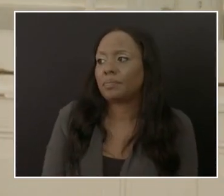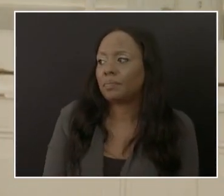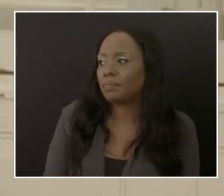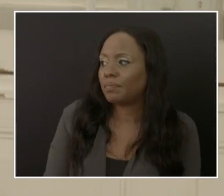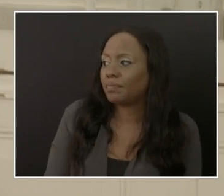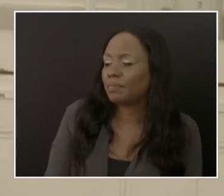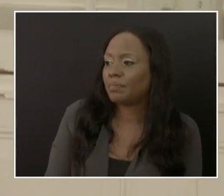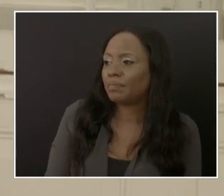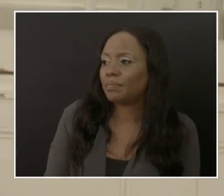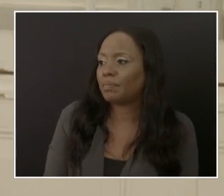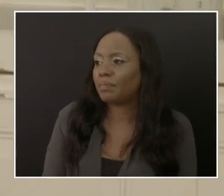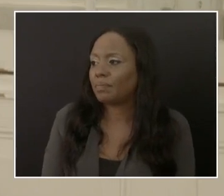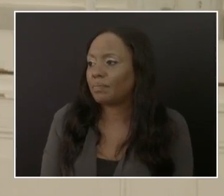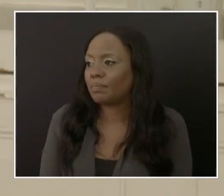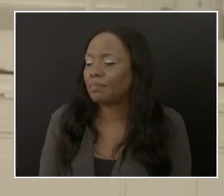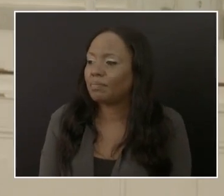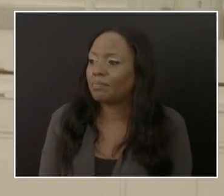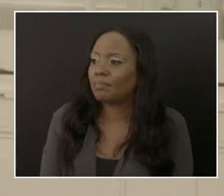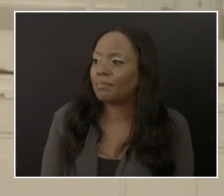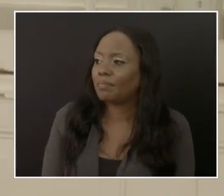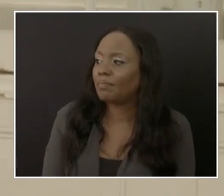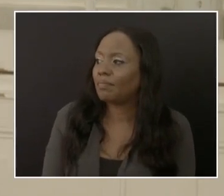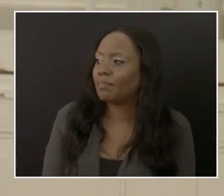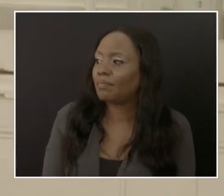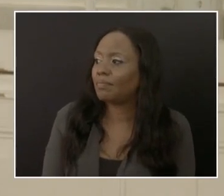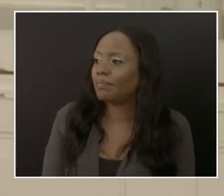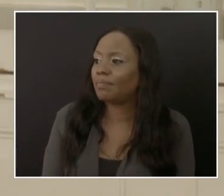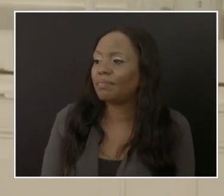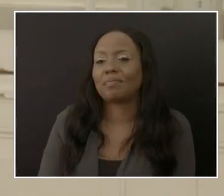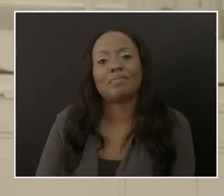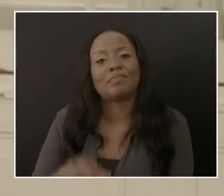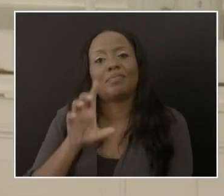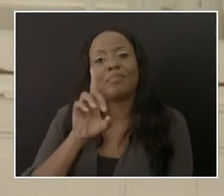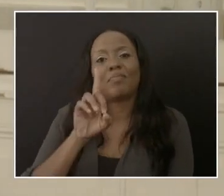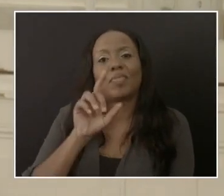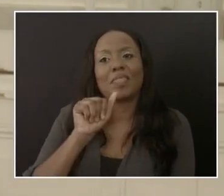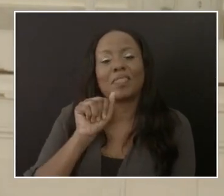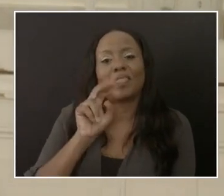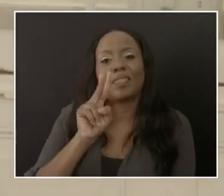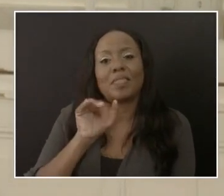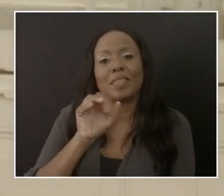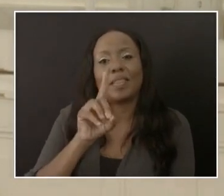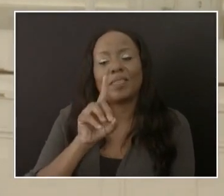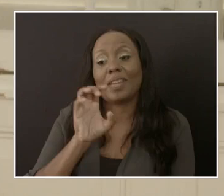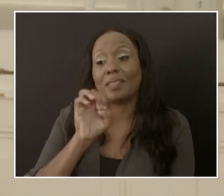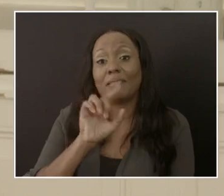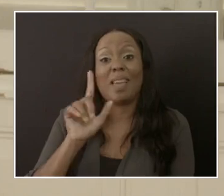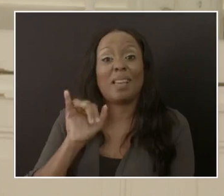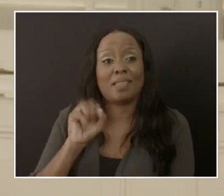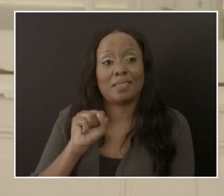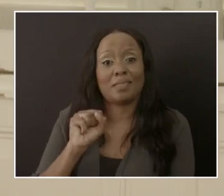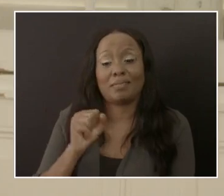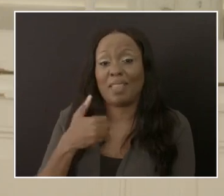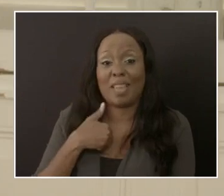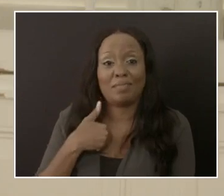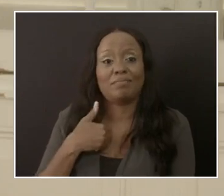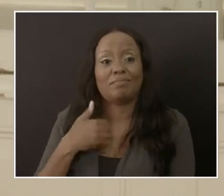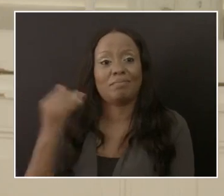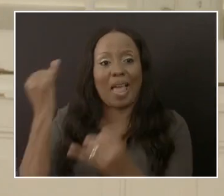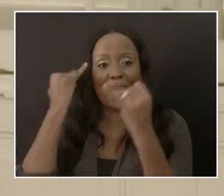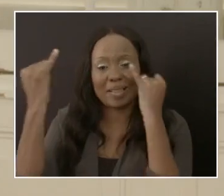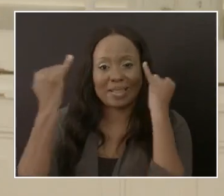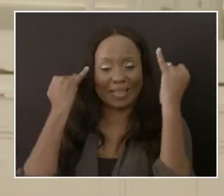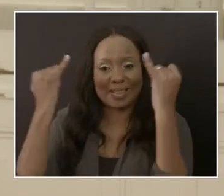ideas with respect to, again, engaging specific